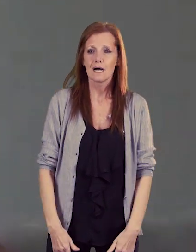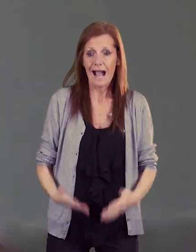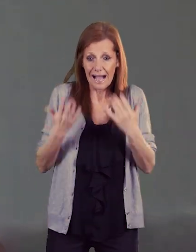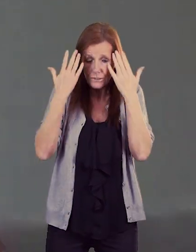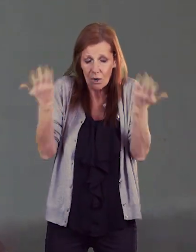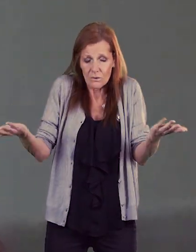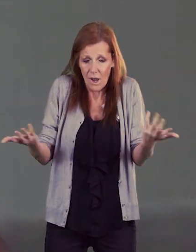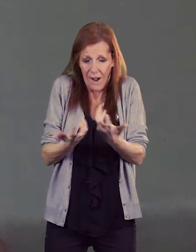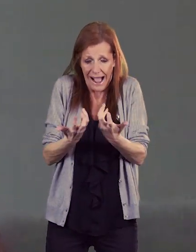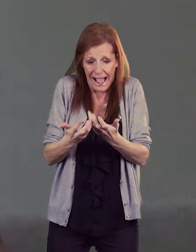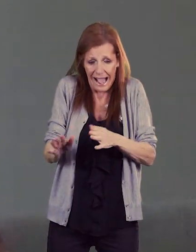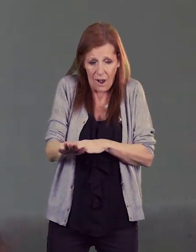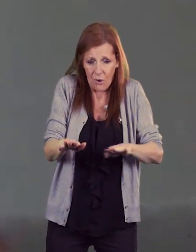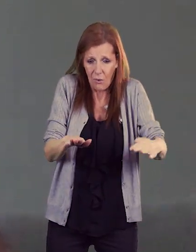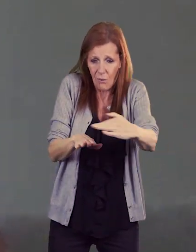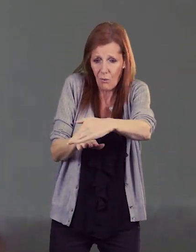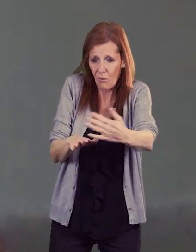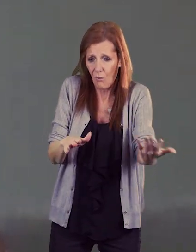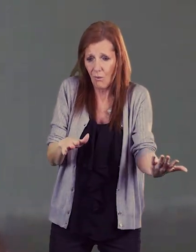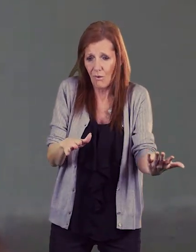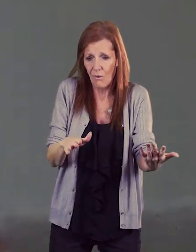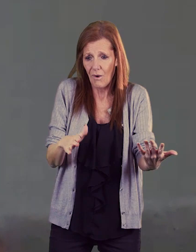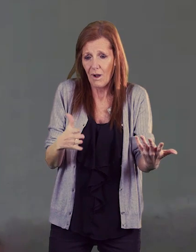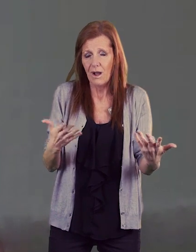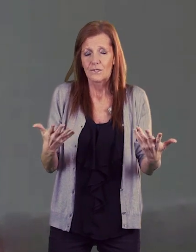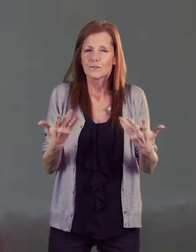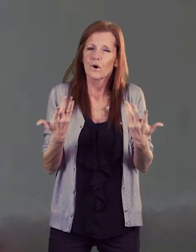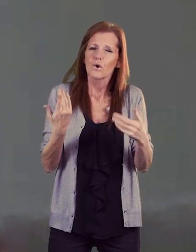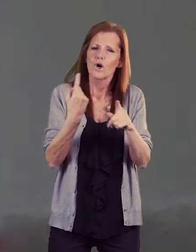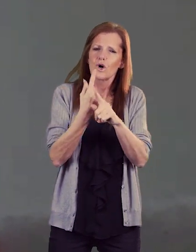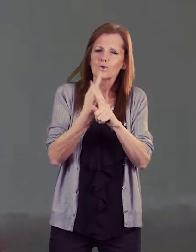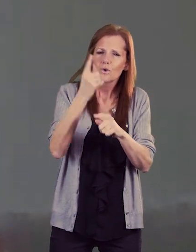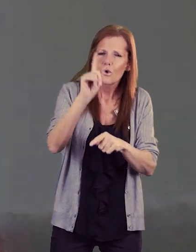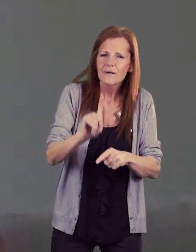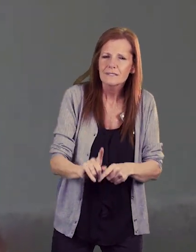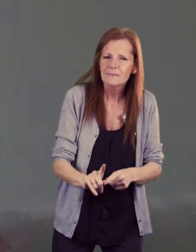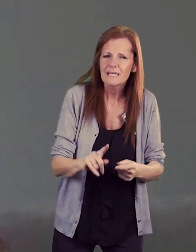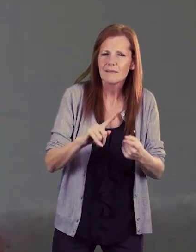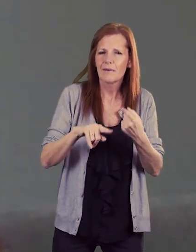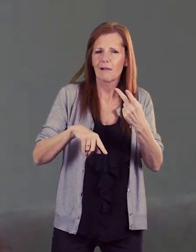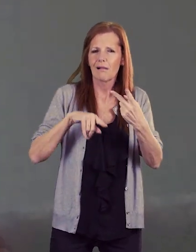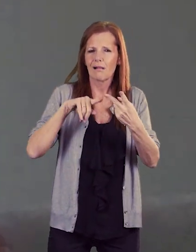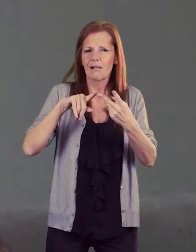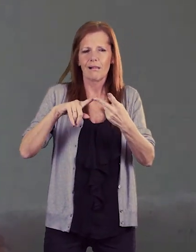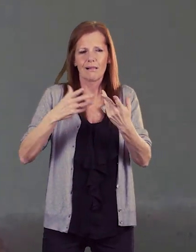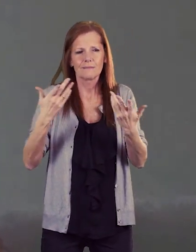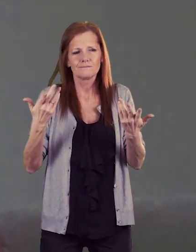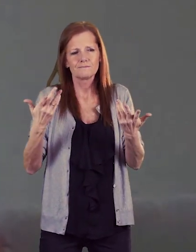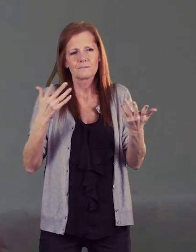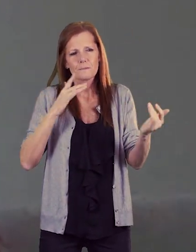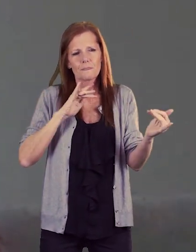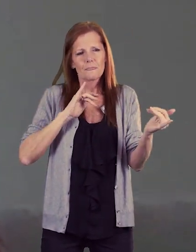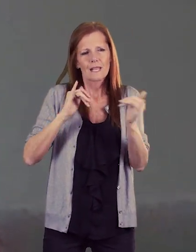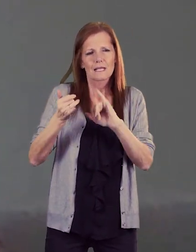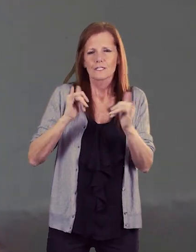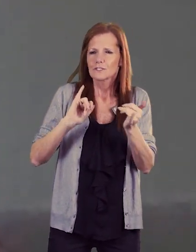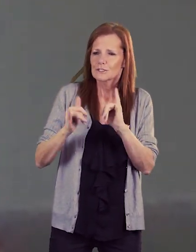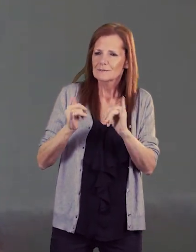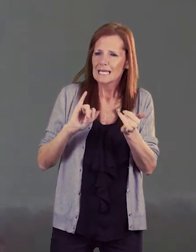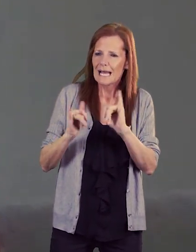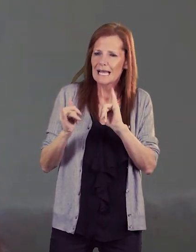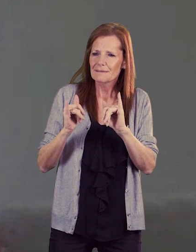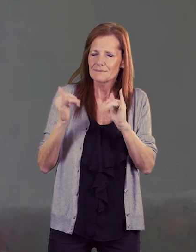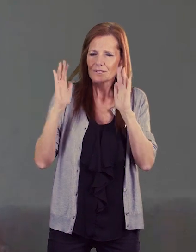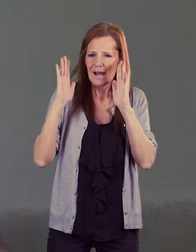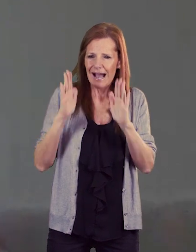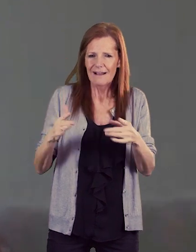and if that's why talking to people um sometimes you you know you